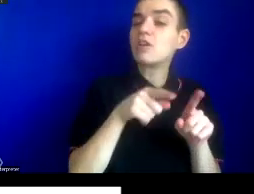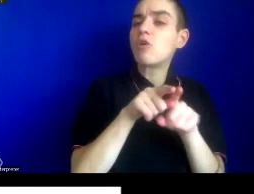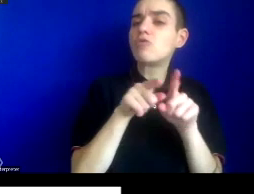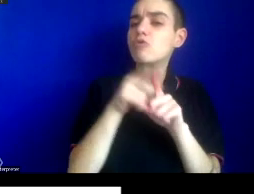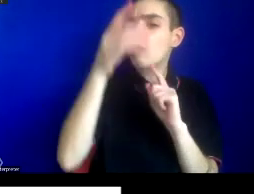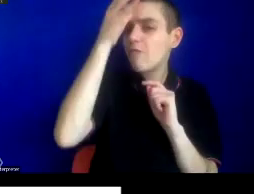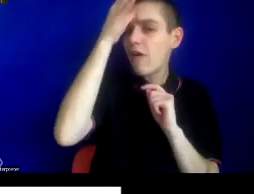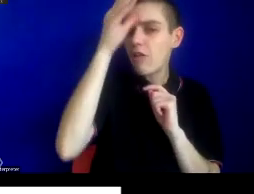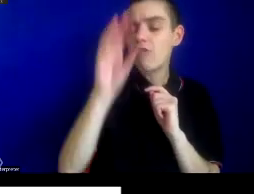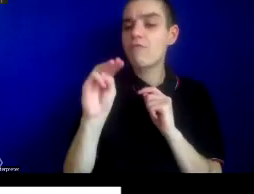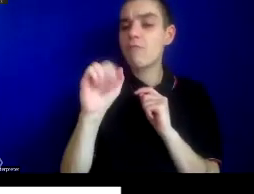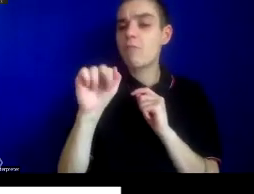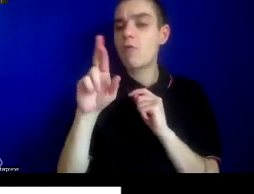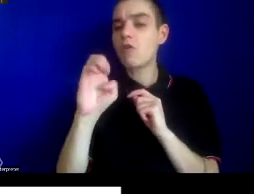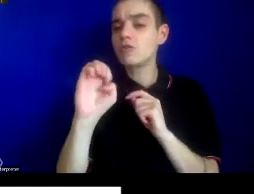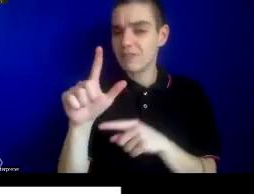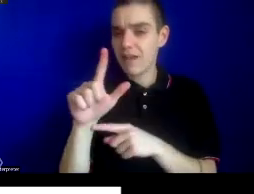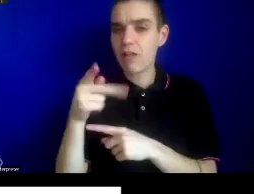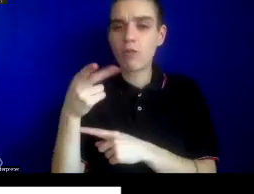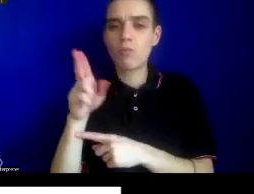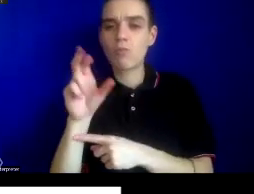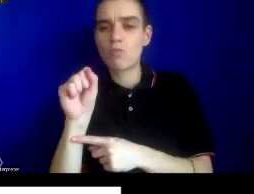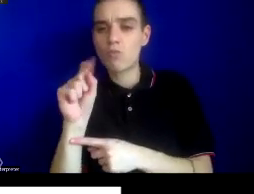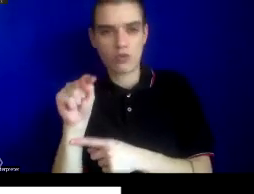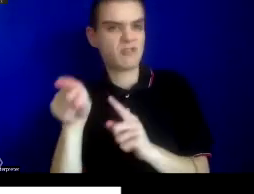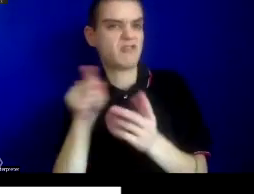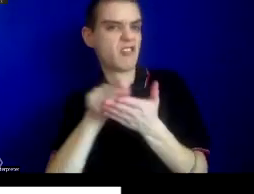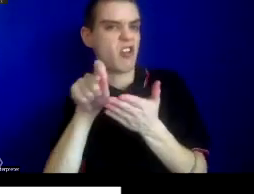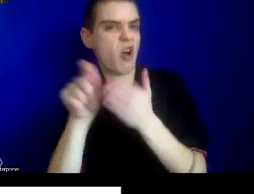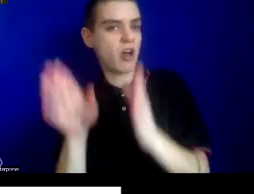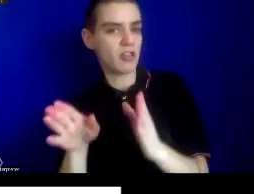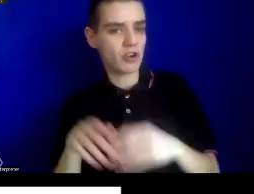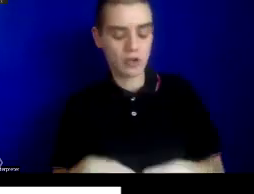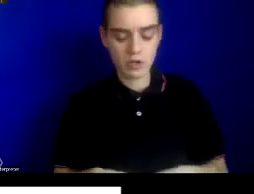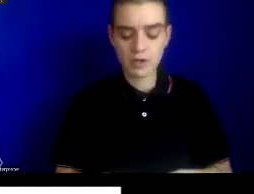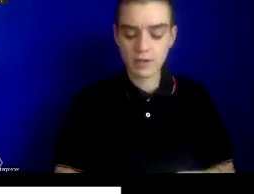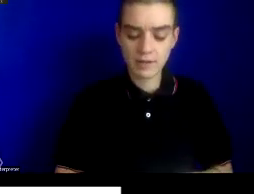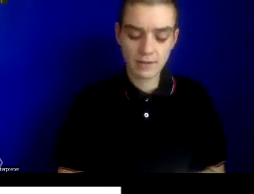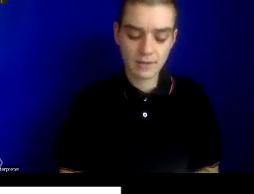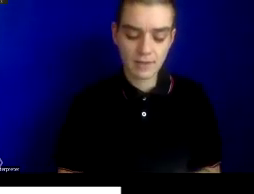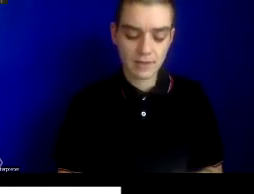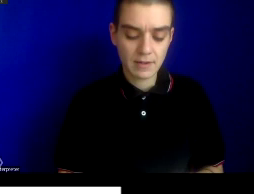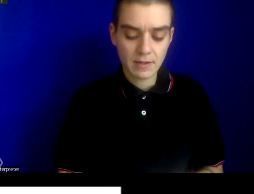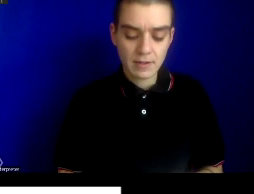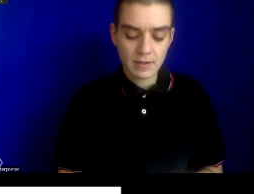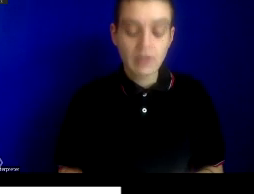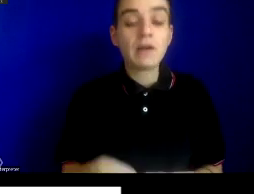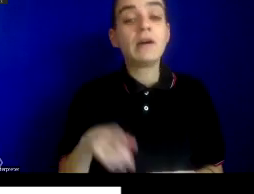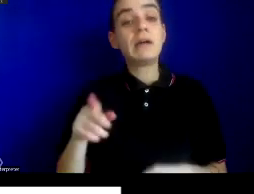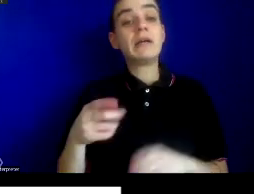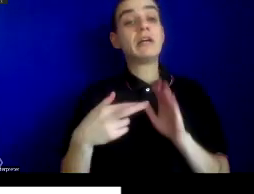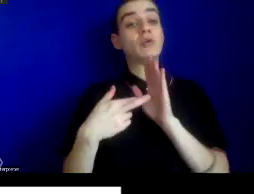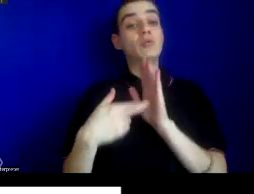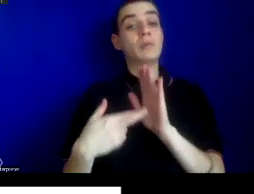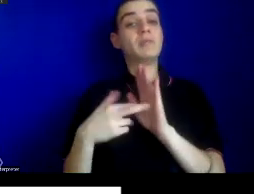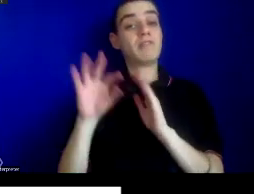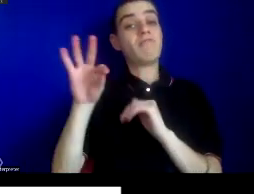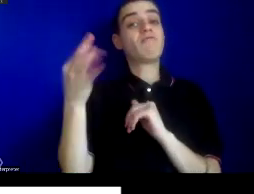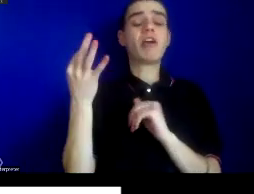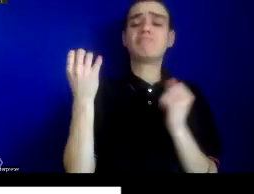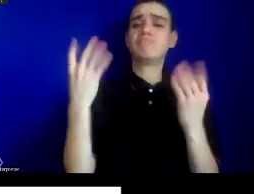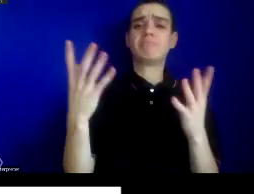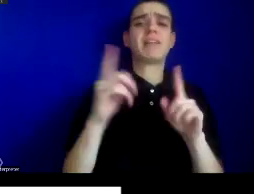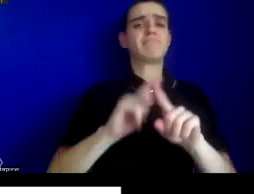author, who was a representative of France and numerous international sanitary